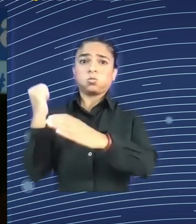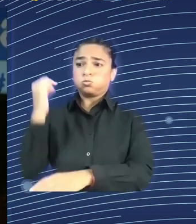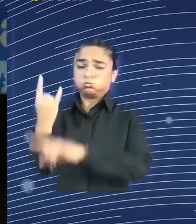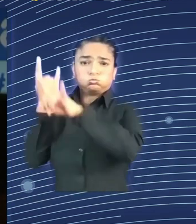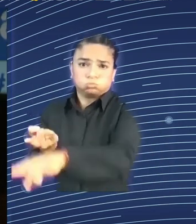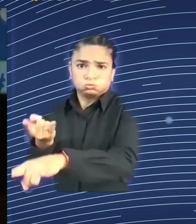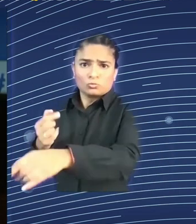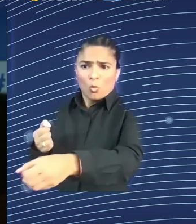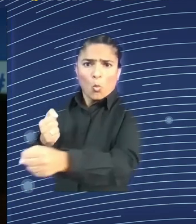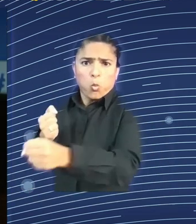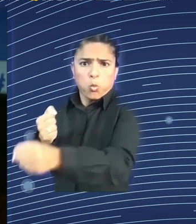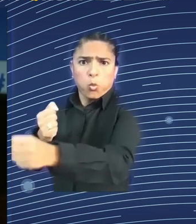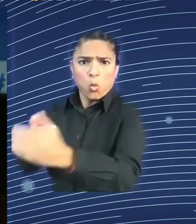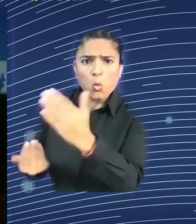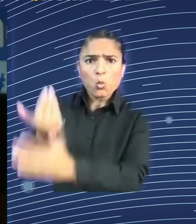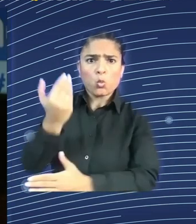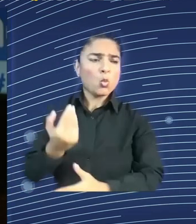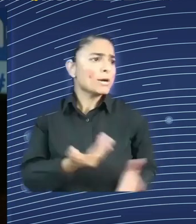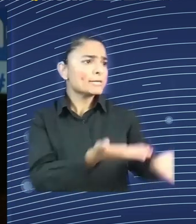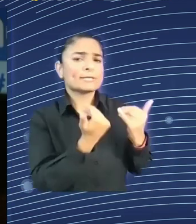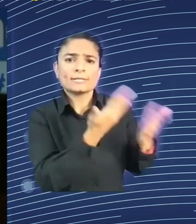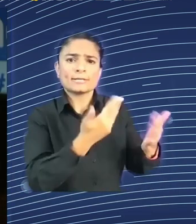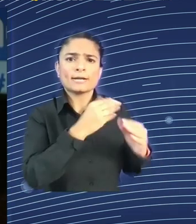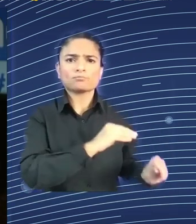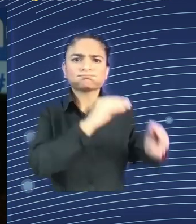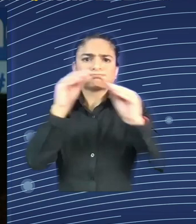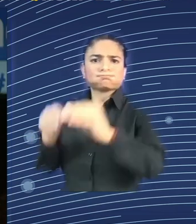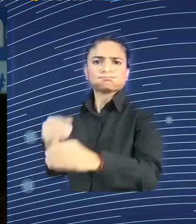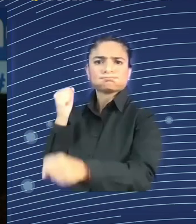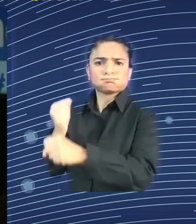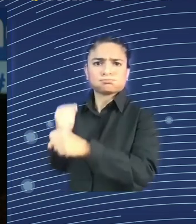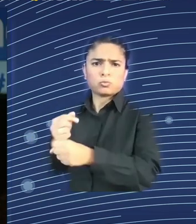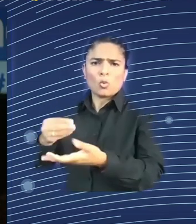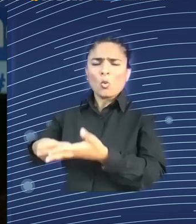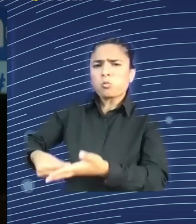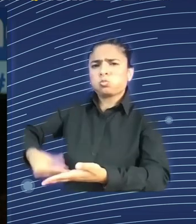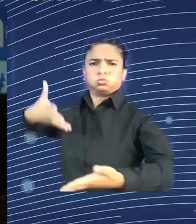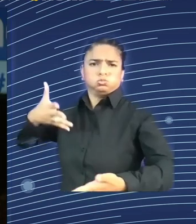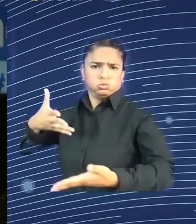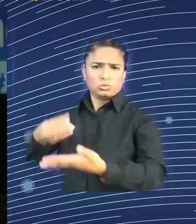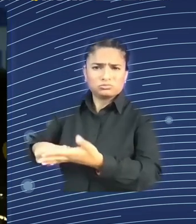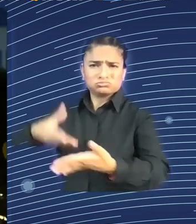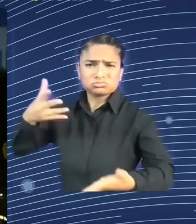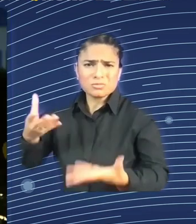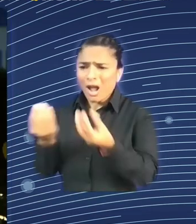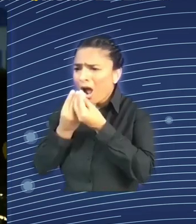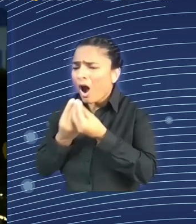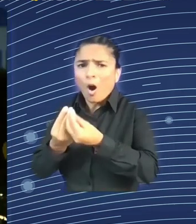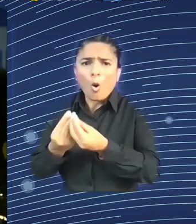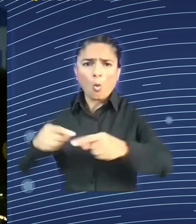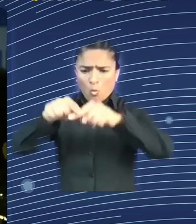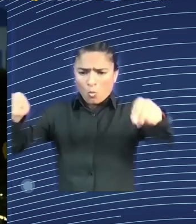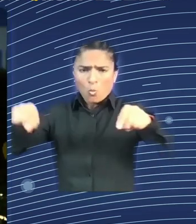factories and get people to work there? By urbanizing them, and that's what brought urbanization. So,